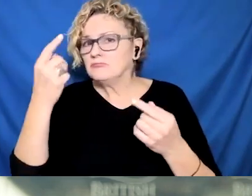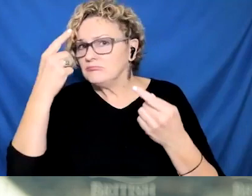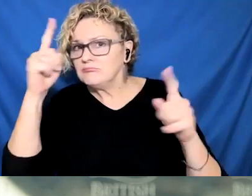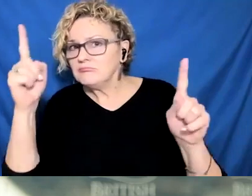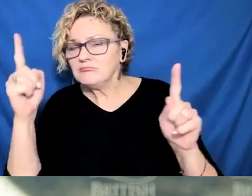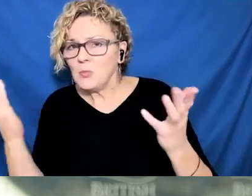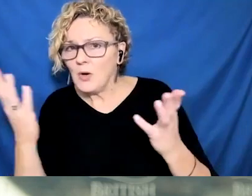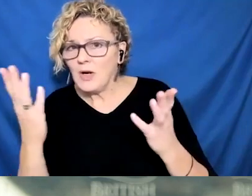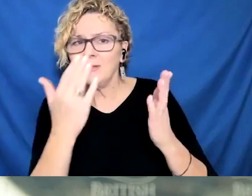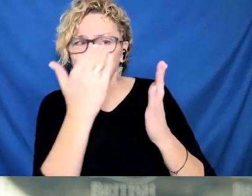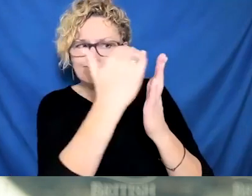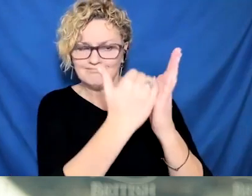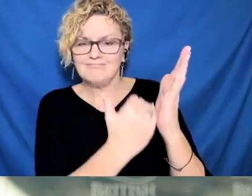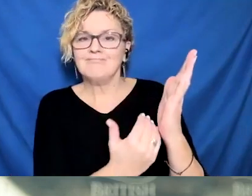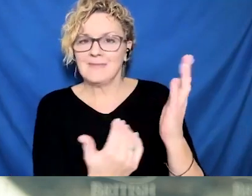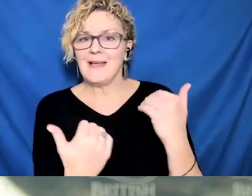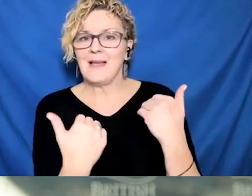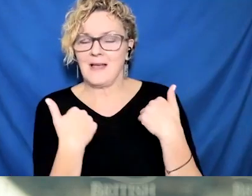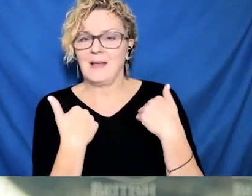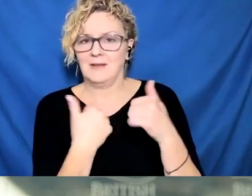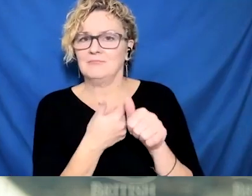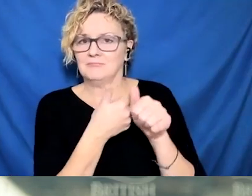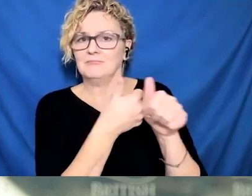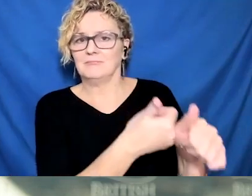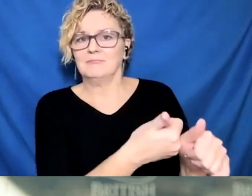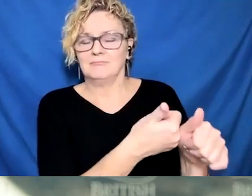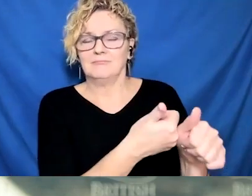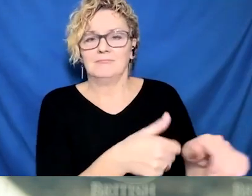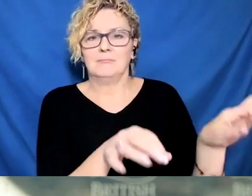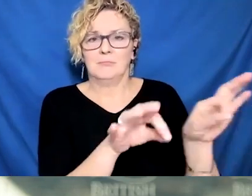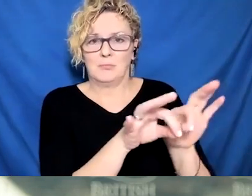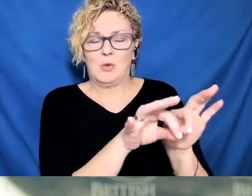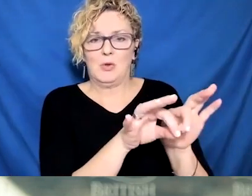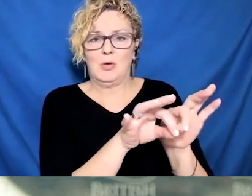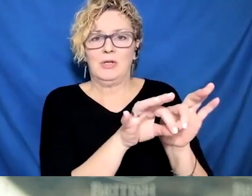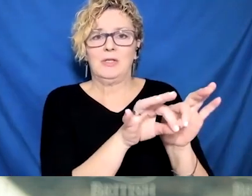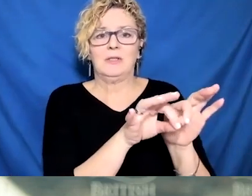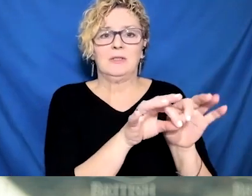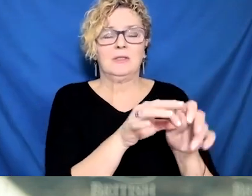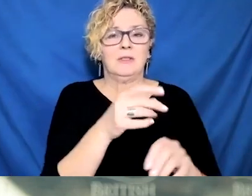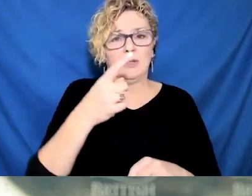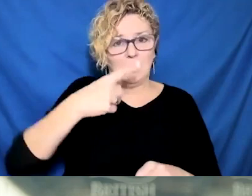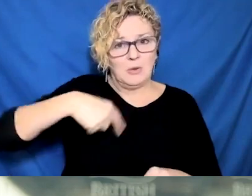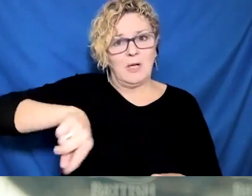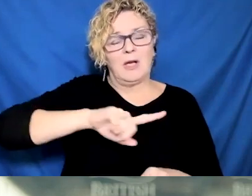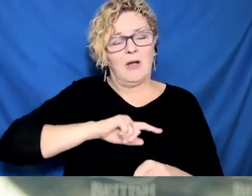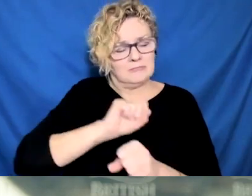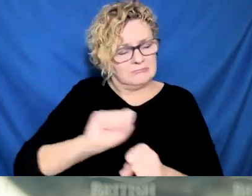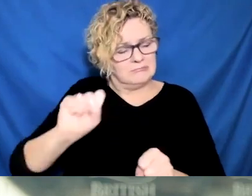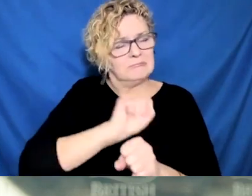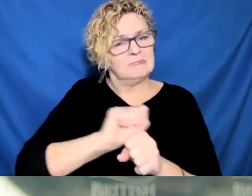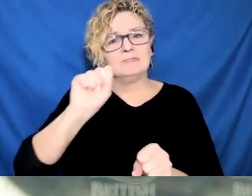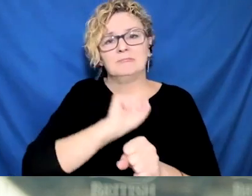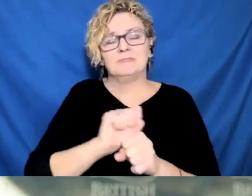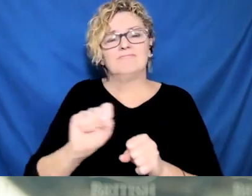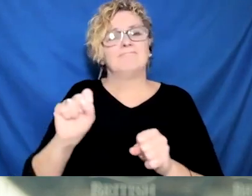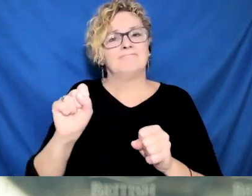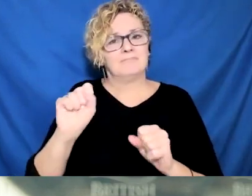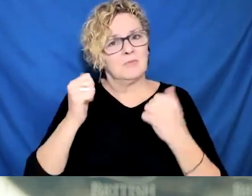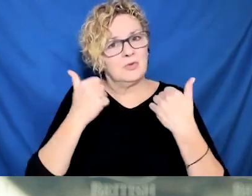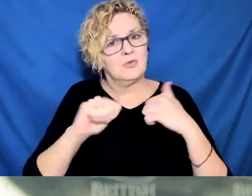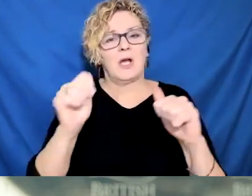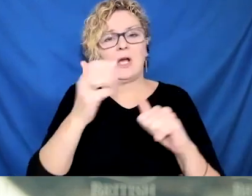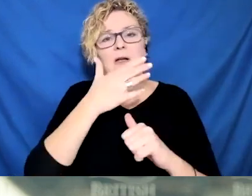eight times higher than my current circumstance, which is I've been triple vaxxed. I've received three vaccinations